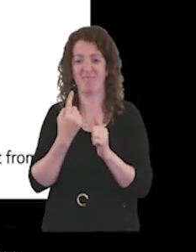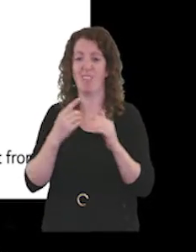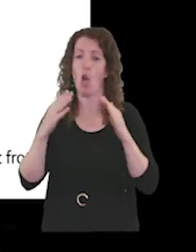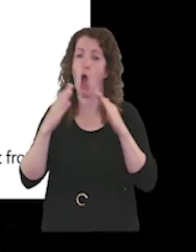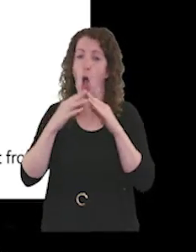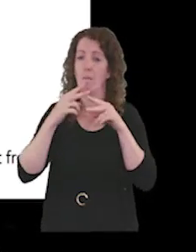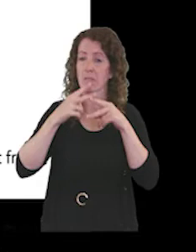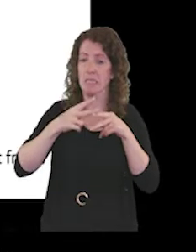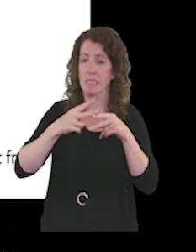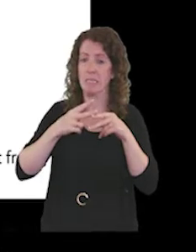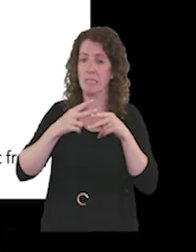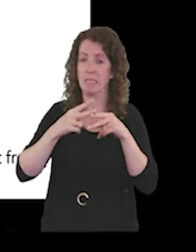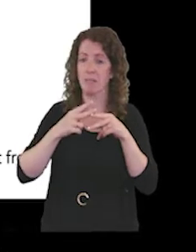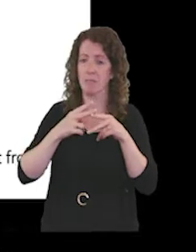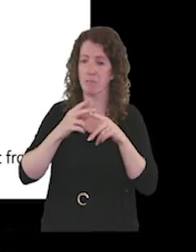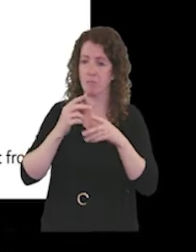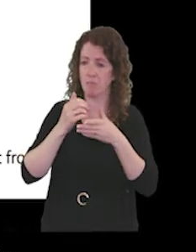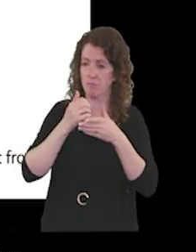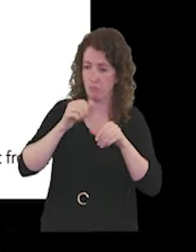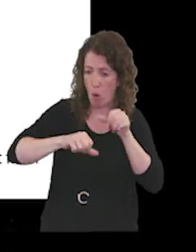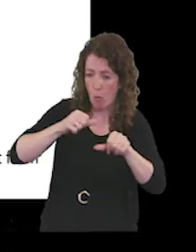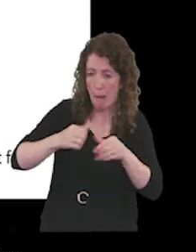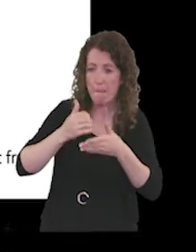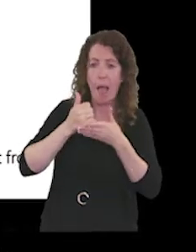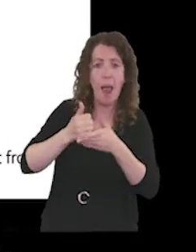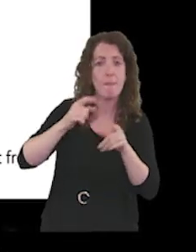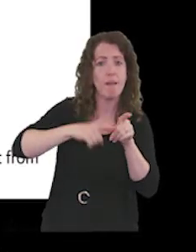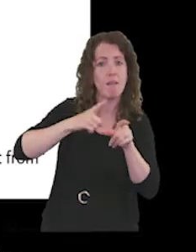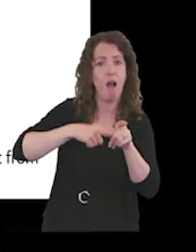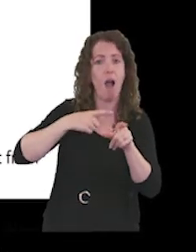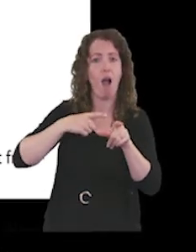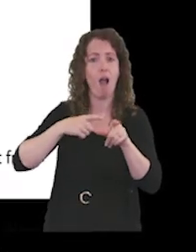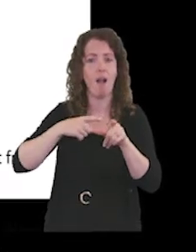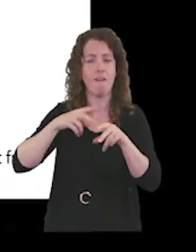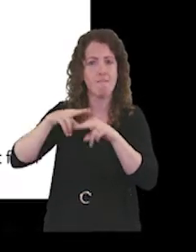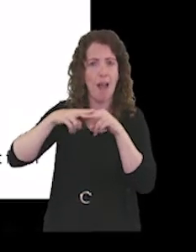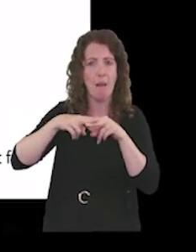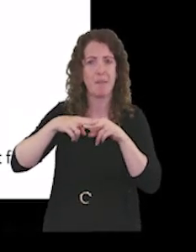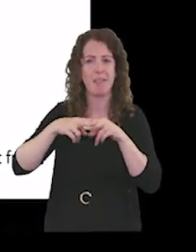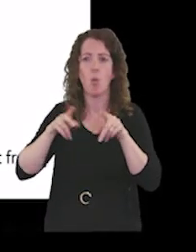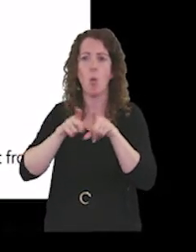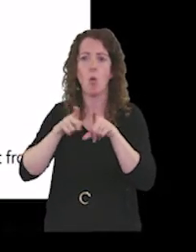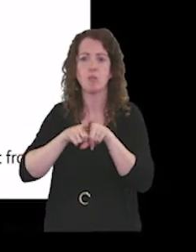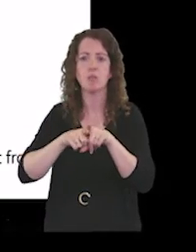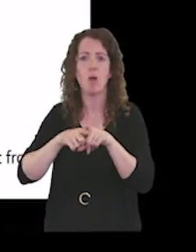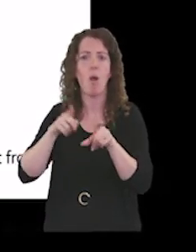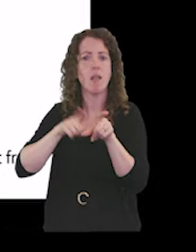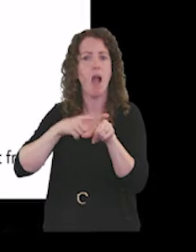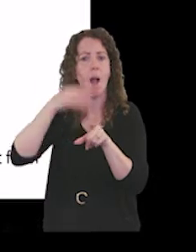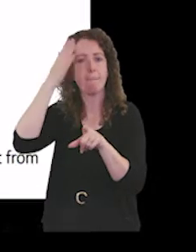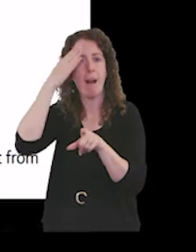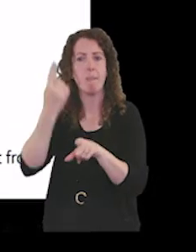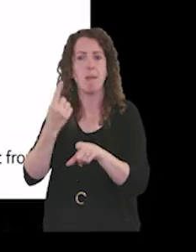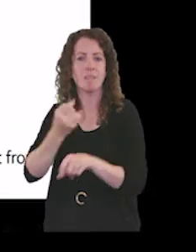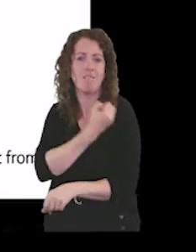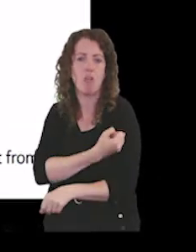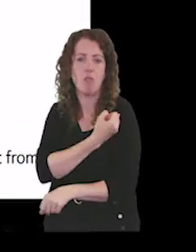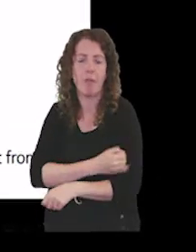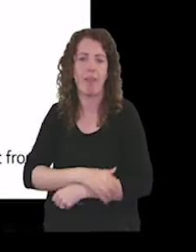visiting parenting programme for very young families and vulnerable young mums. This supports over